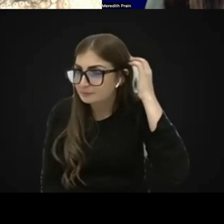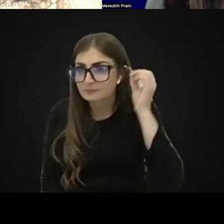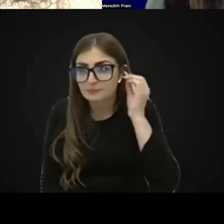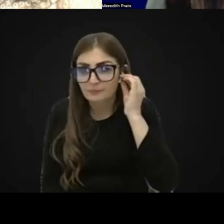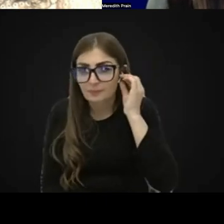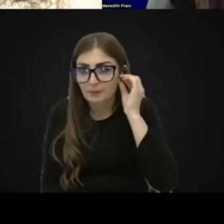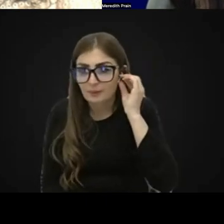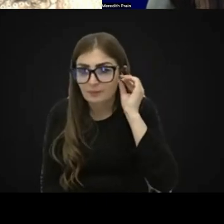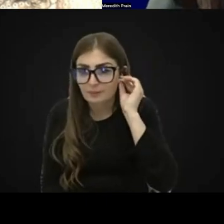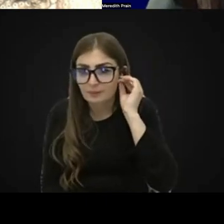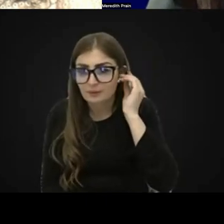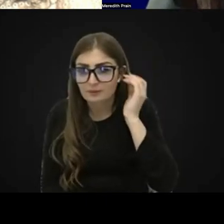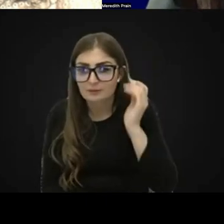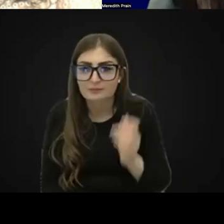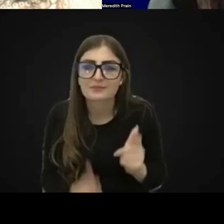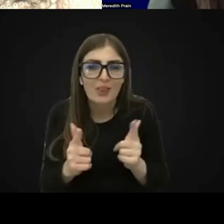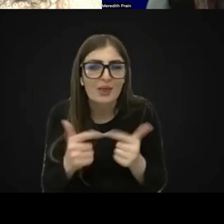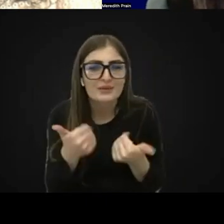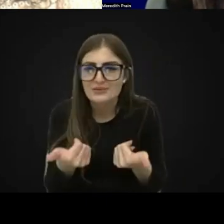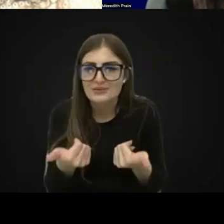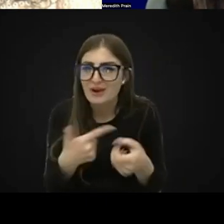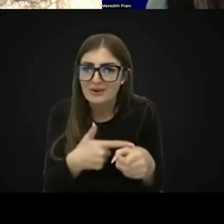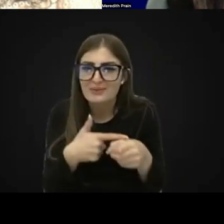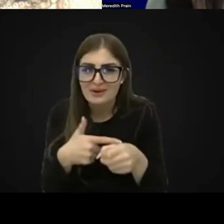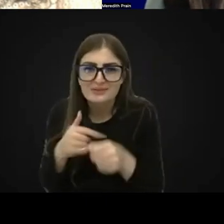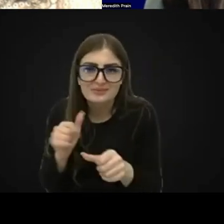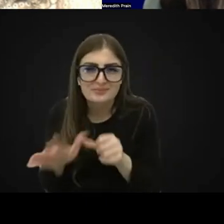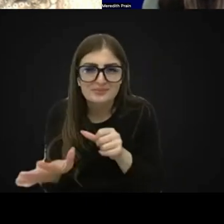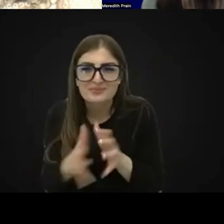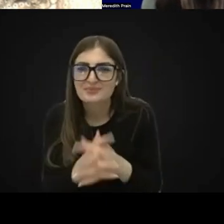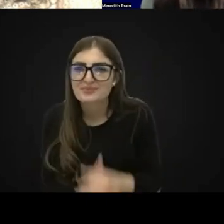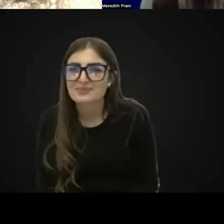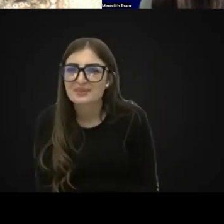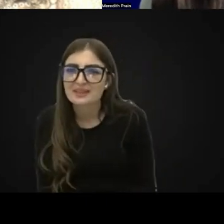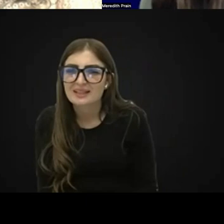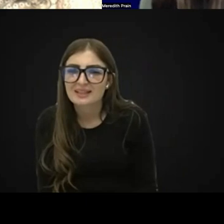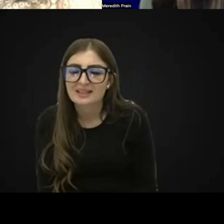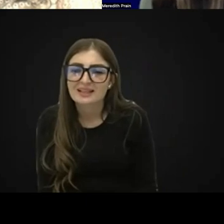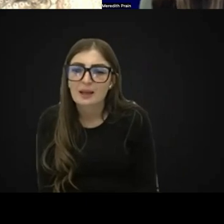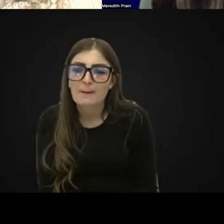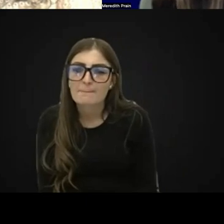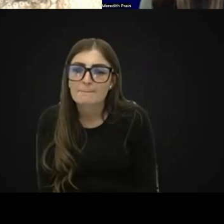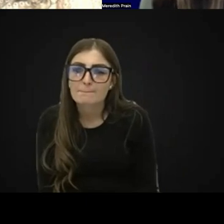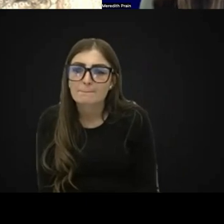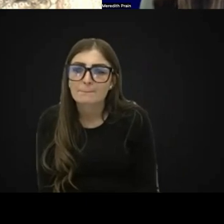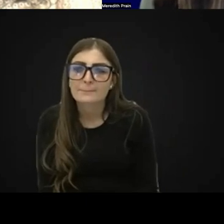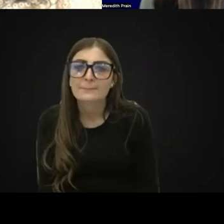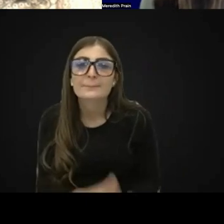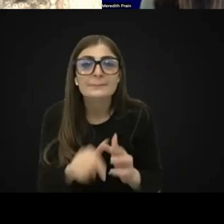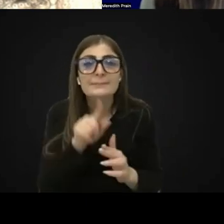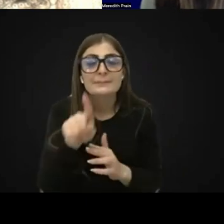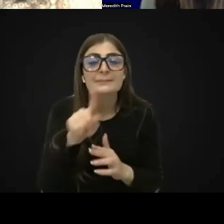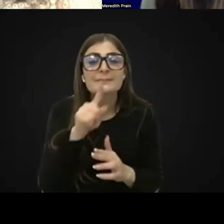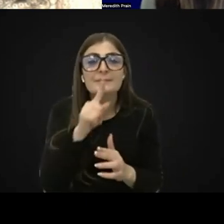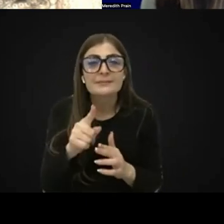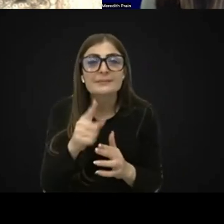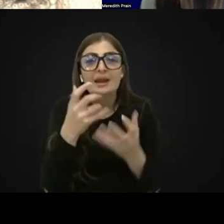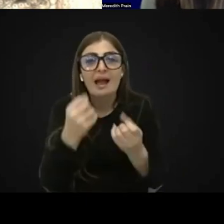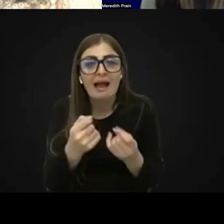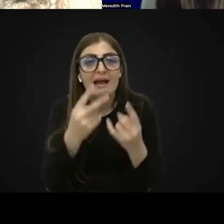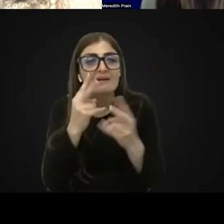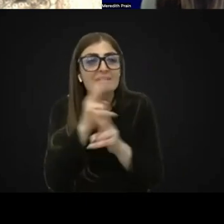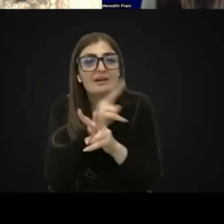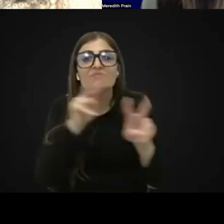Next question, lots of great questions coming in, which is terrific. Thanks, everybody. The next one is, if you're performing a functional vision